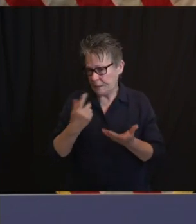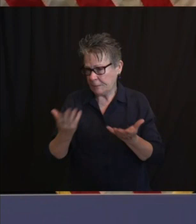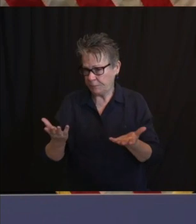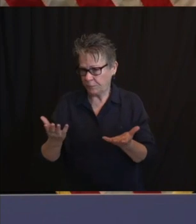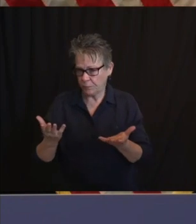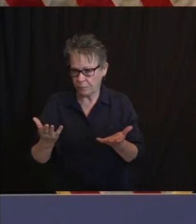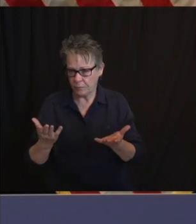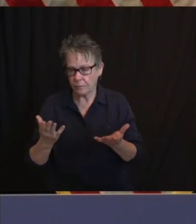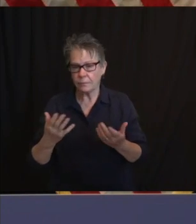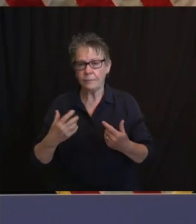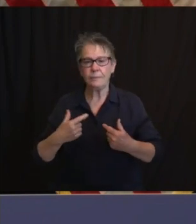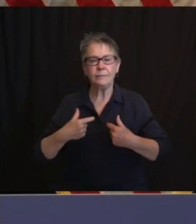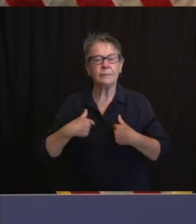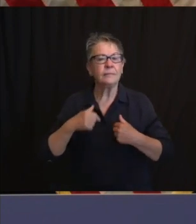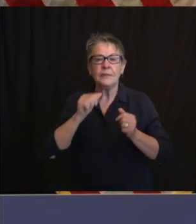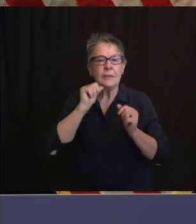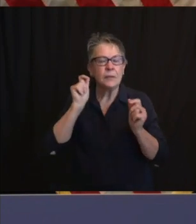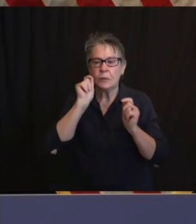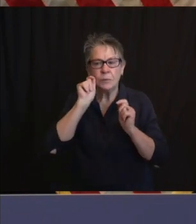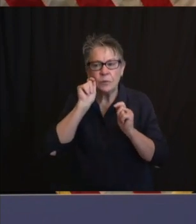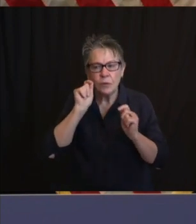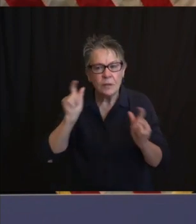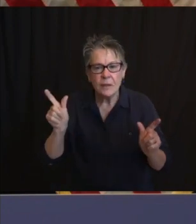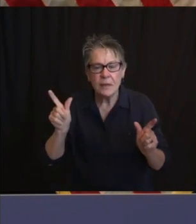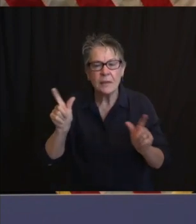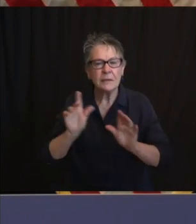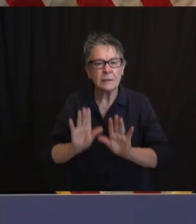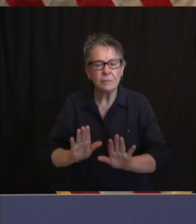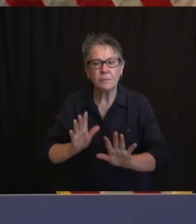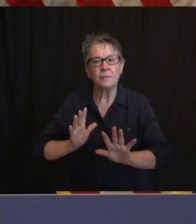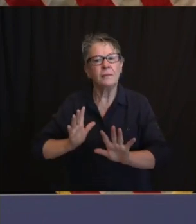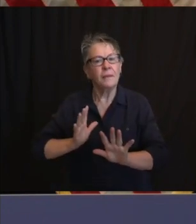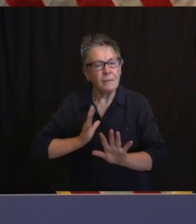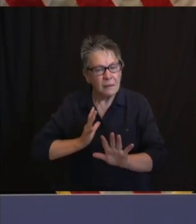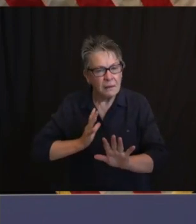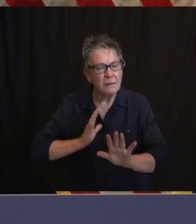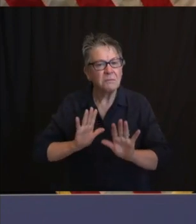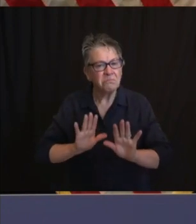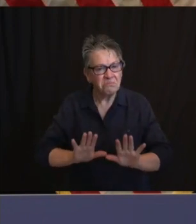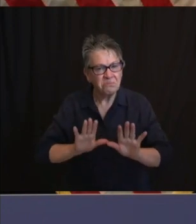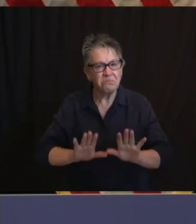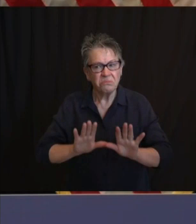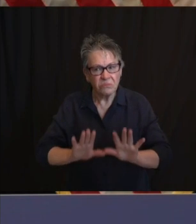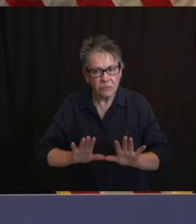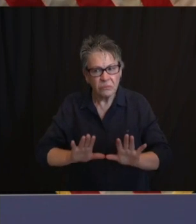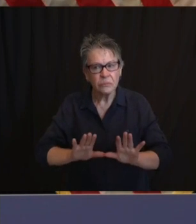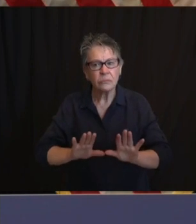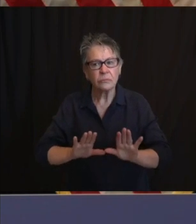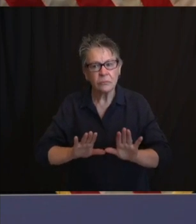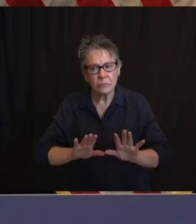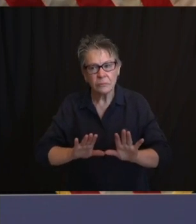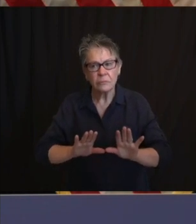begrudge the, the interest in questions along the lines of, um,